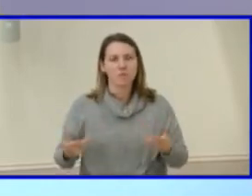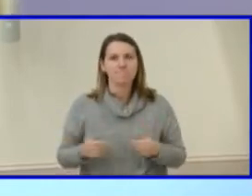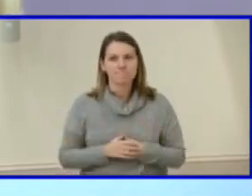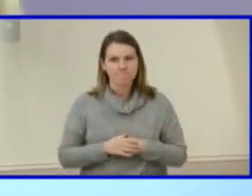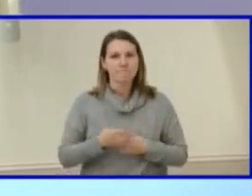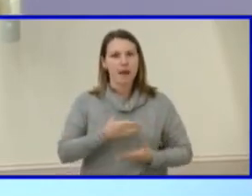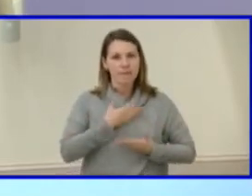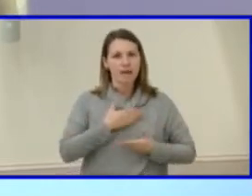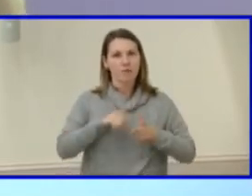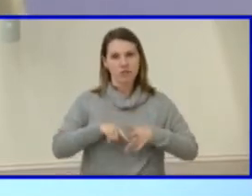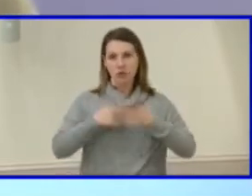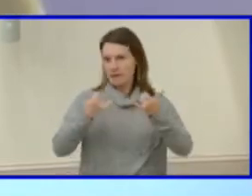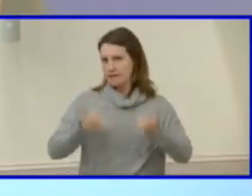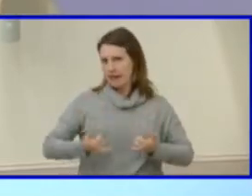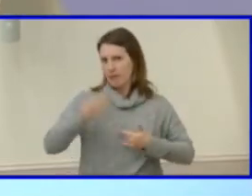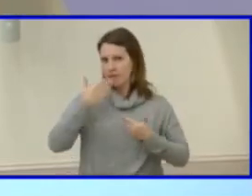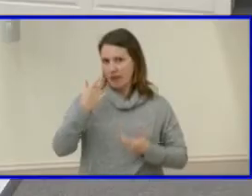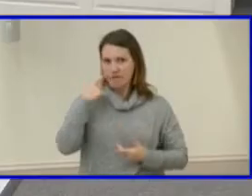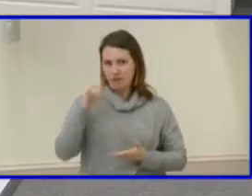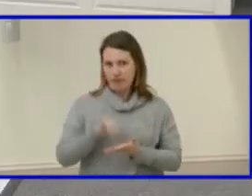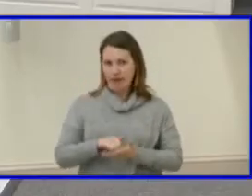know, being proactive. So thank you for that.